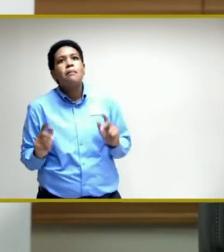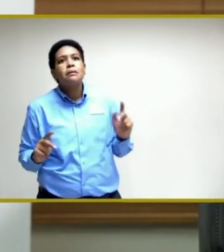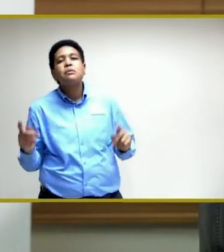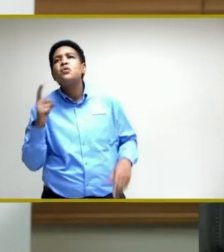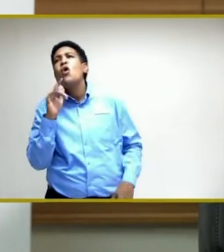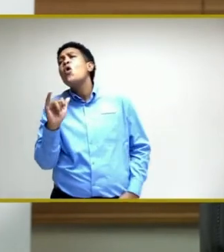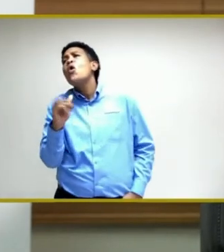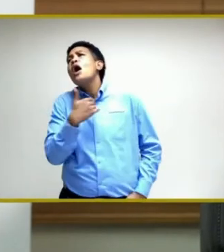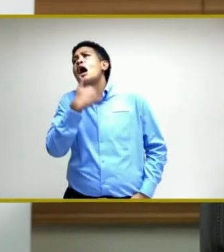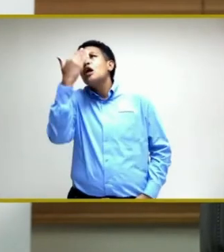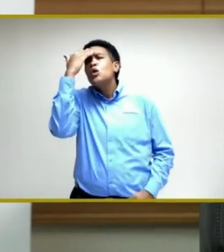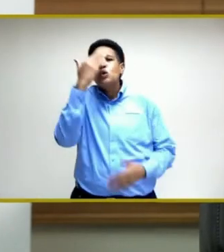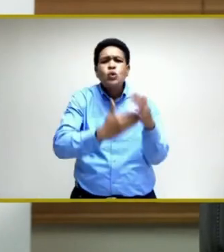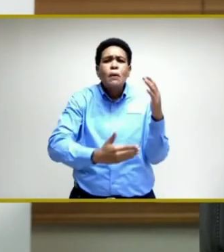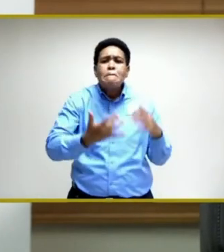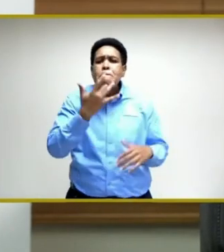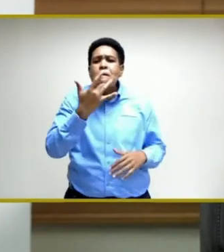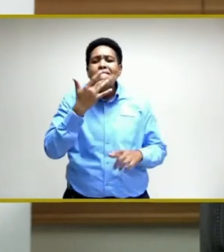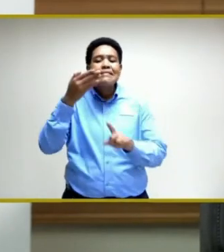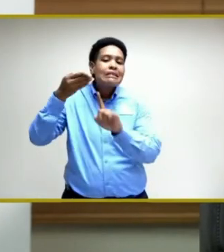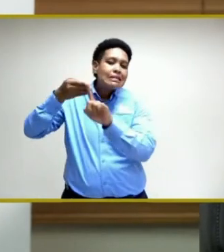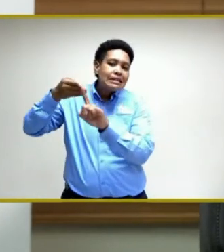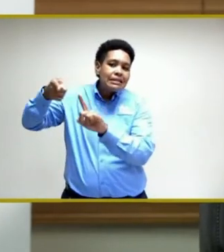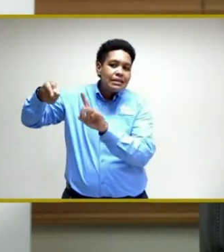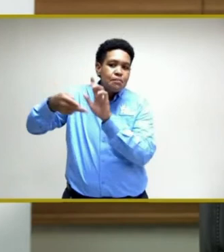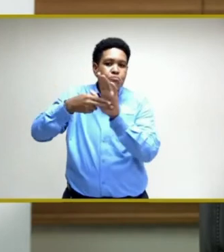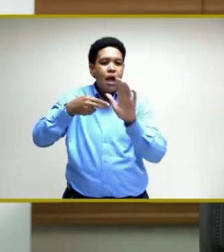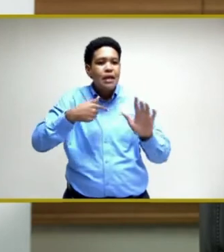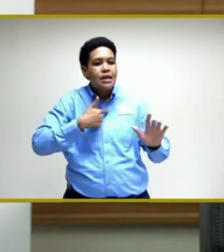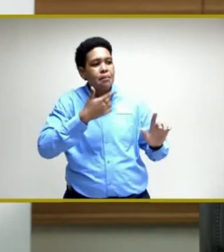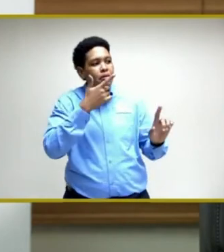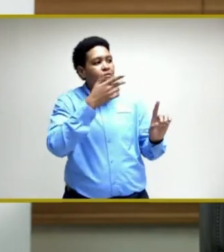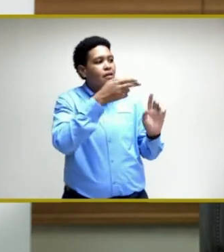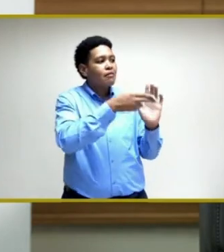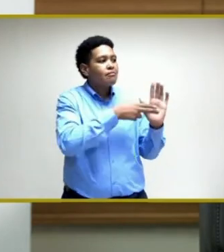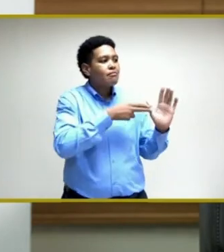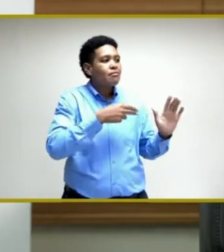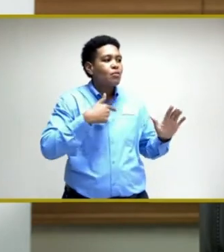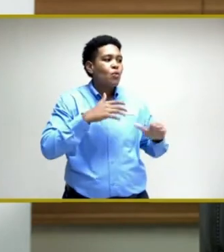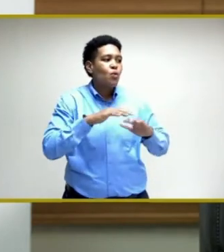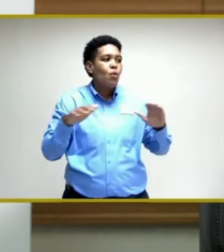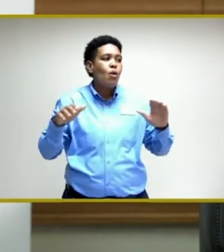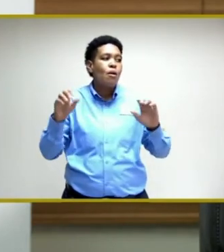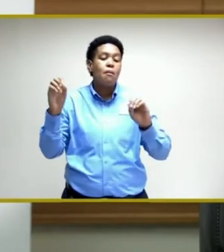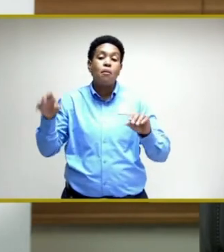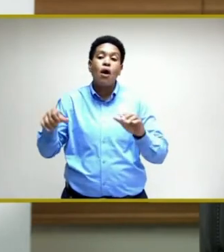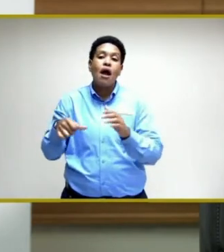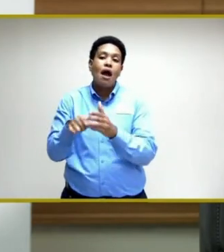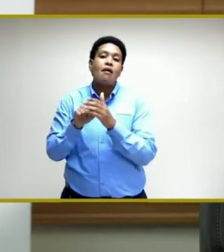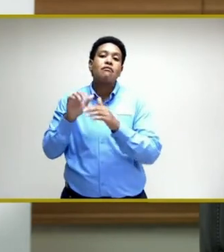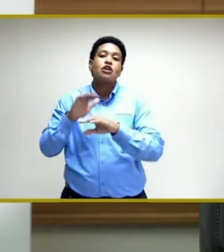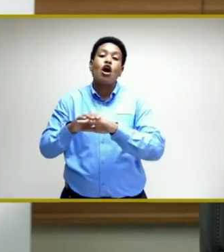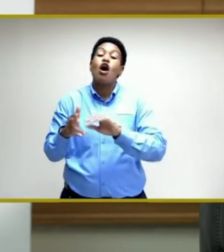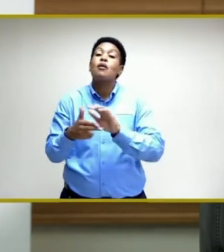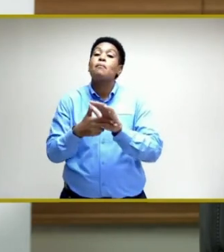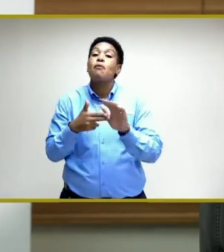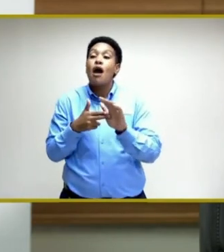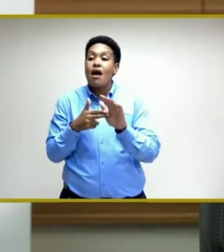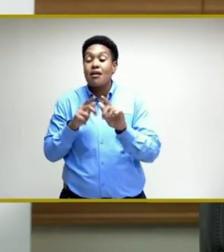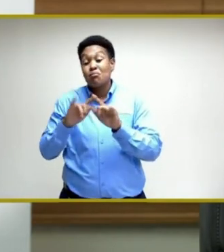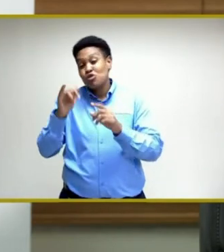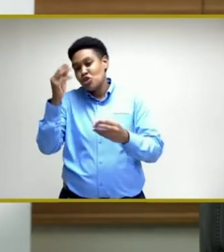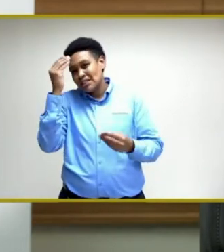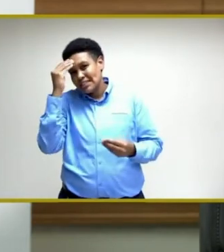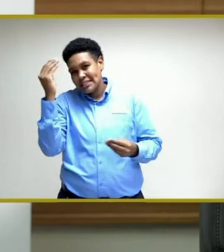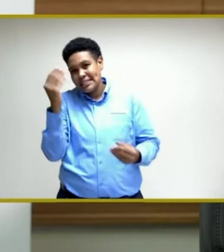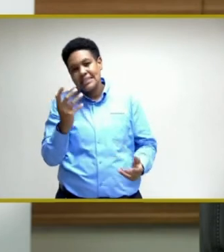say, I know there are some preferences for particular brands. We are not going to place a lot of emphasis on that. However, just to say